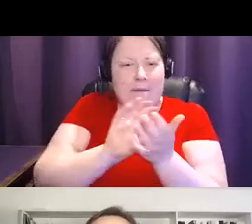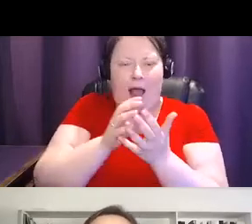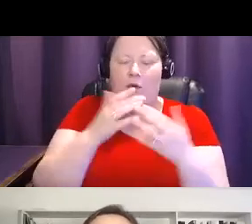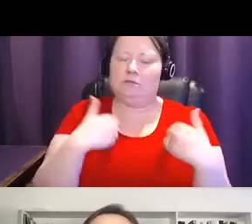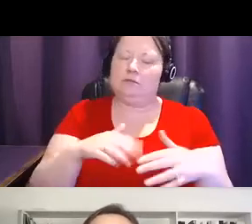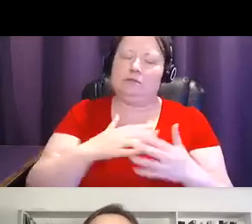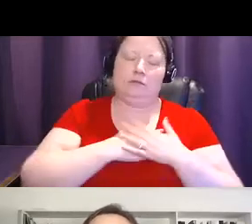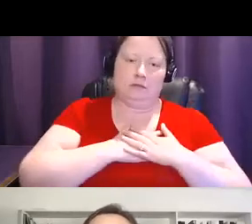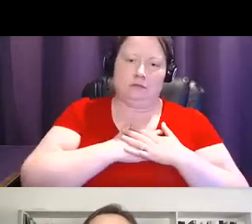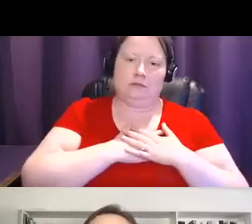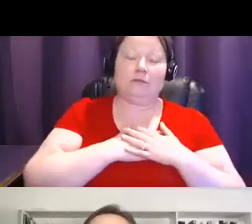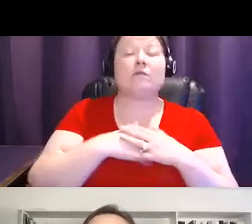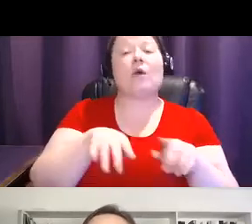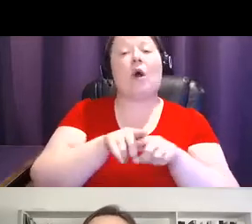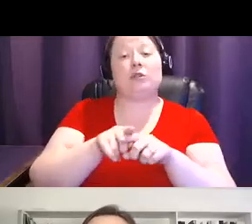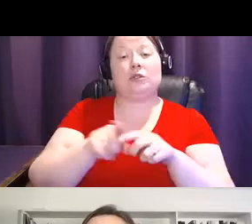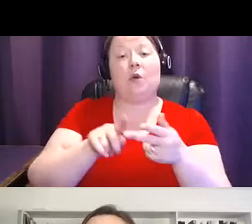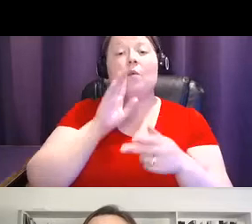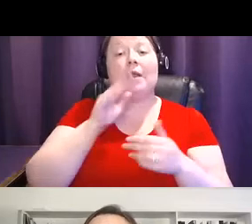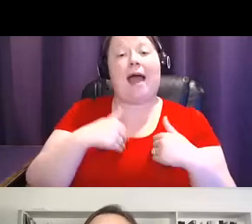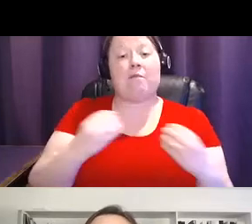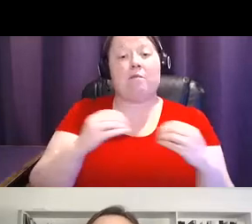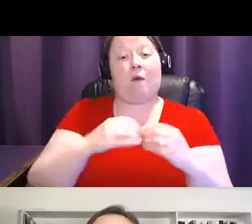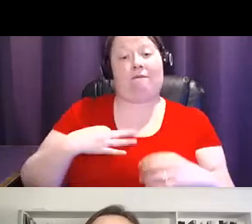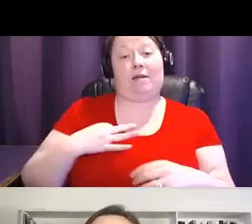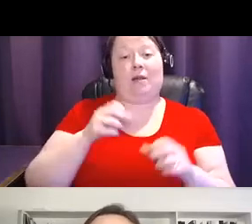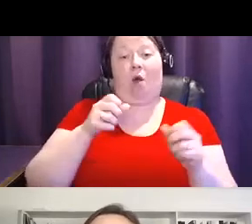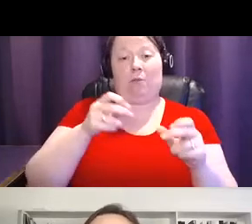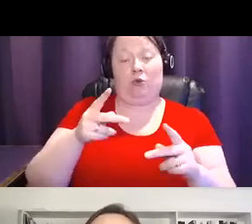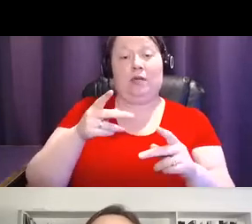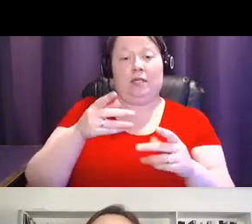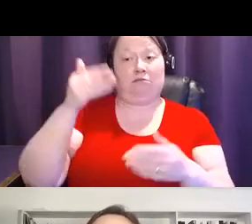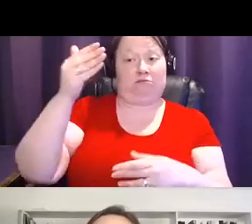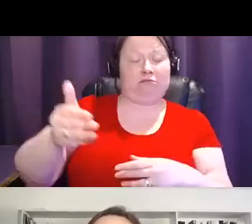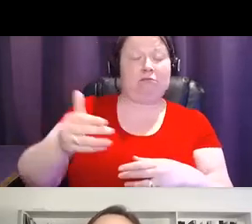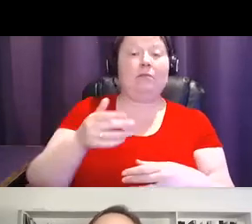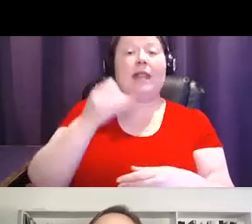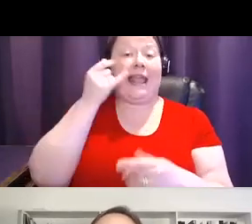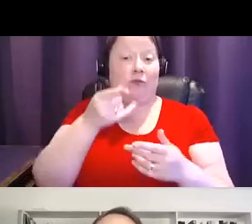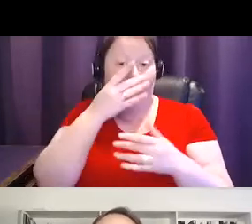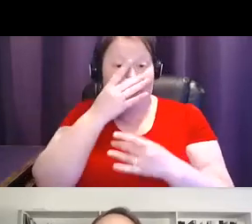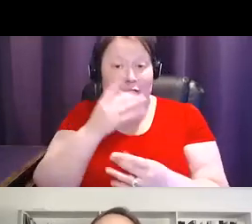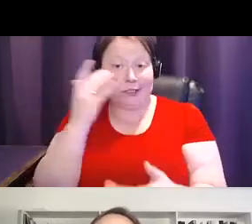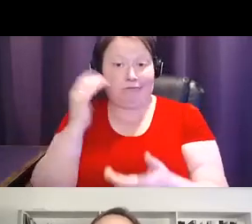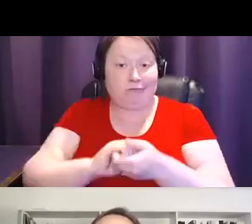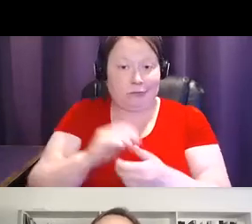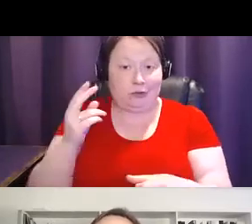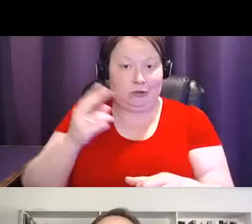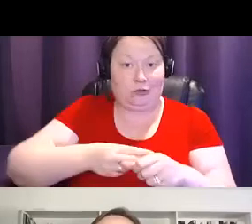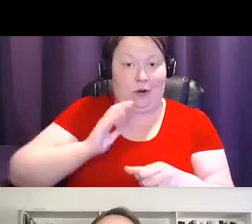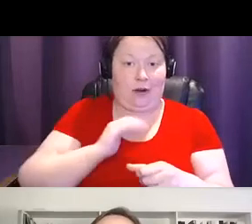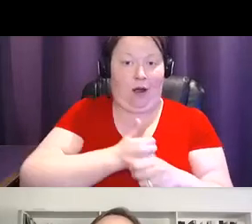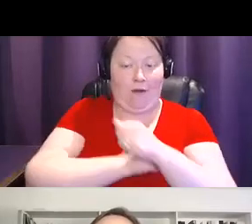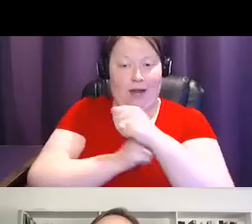volunteer opportunities coming up. So if you're interested in working hand in hand with us and getting into the trenches, please keep checking our